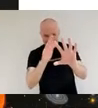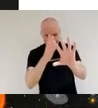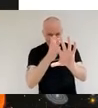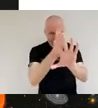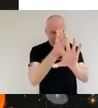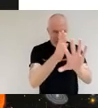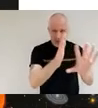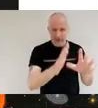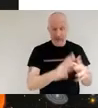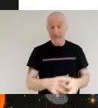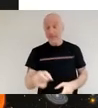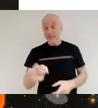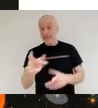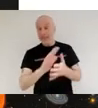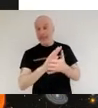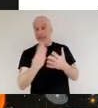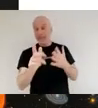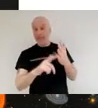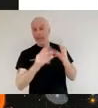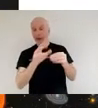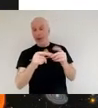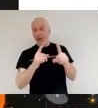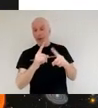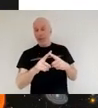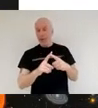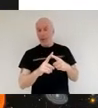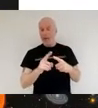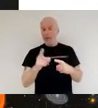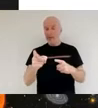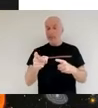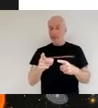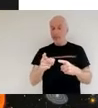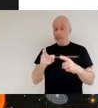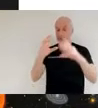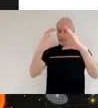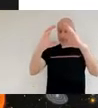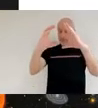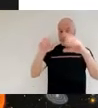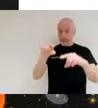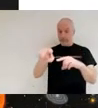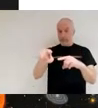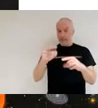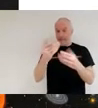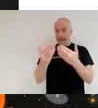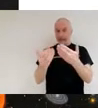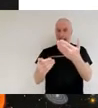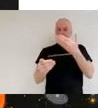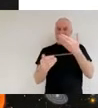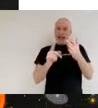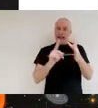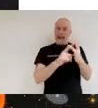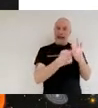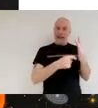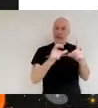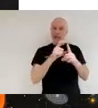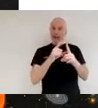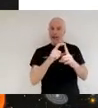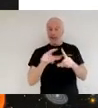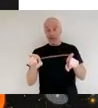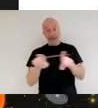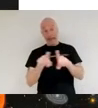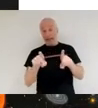by the hubble space telescope but it's a near infrared image and this is exactly the same structure the pillars of creation